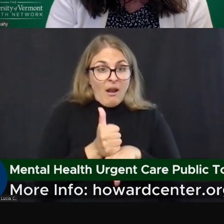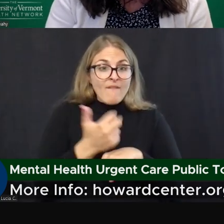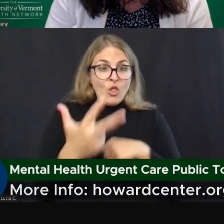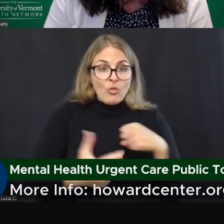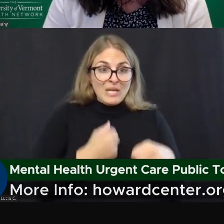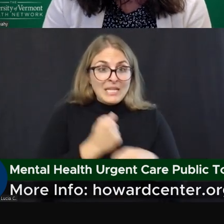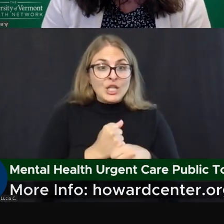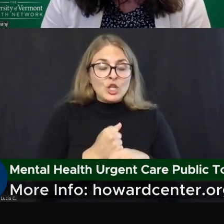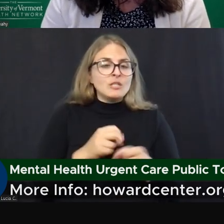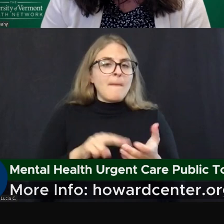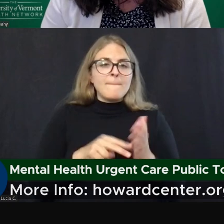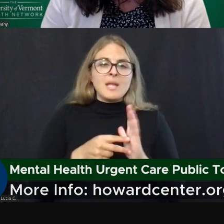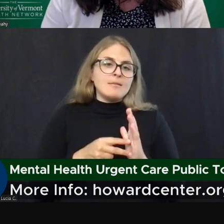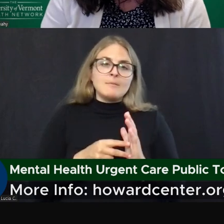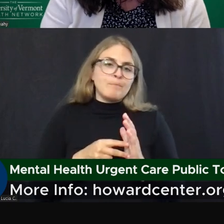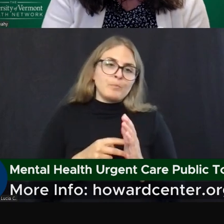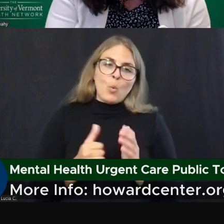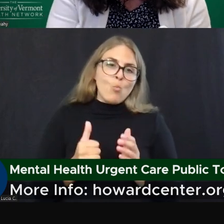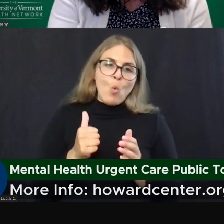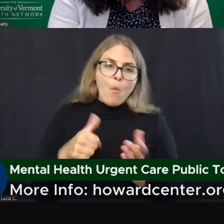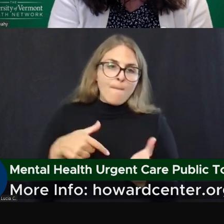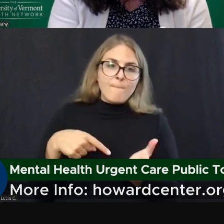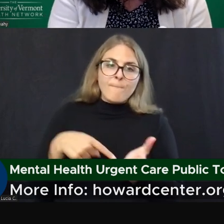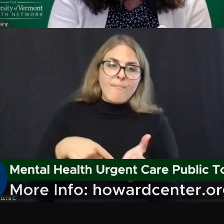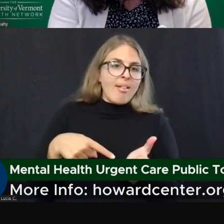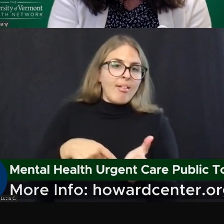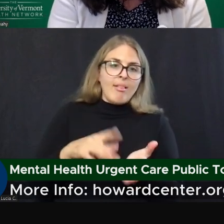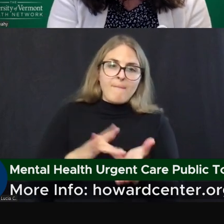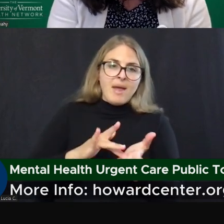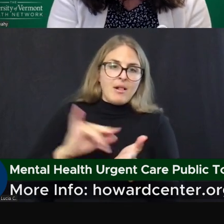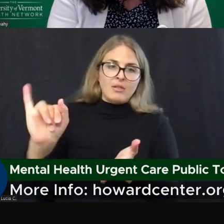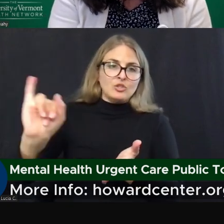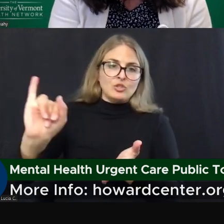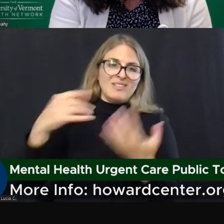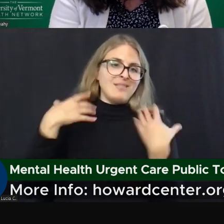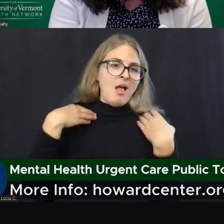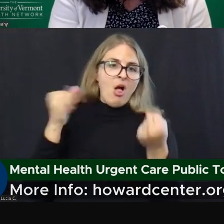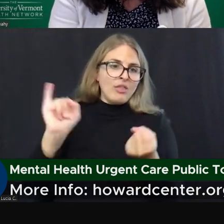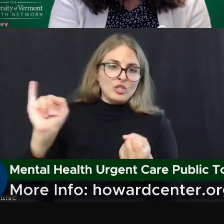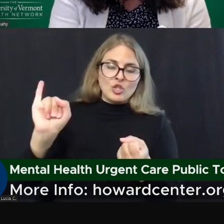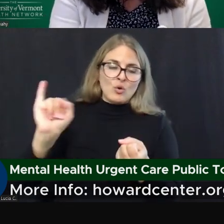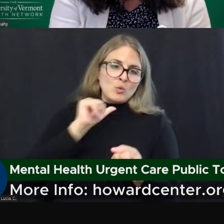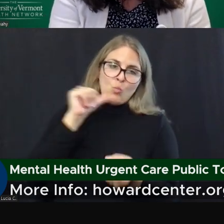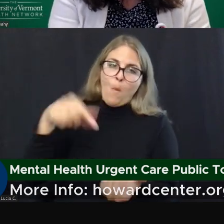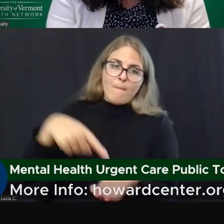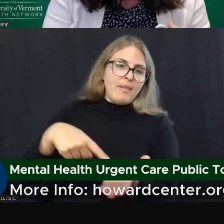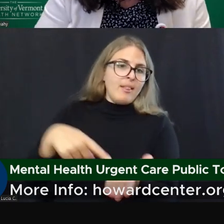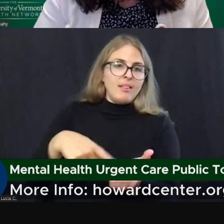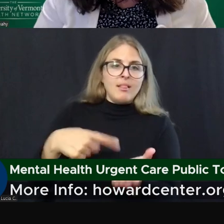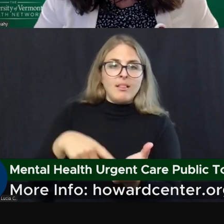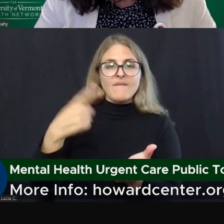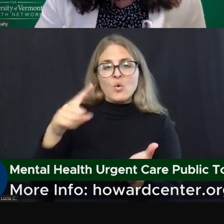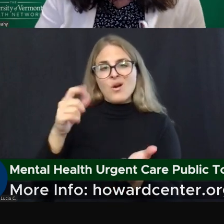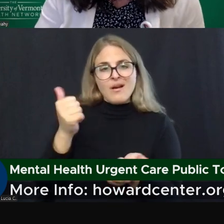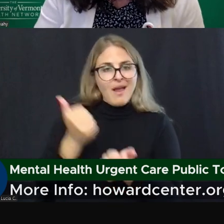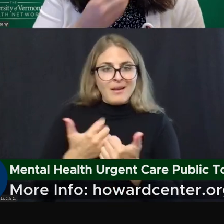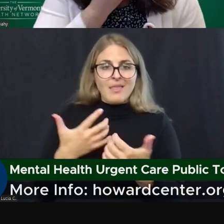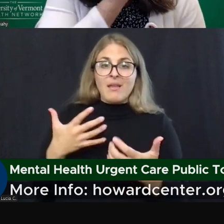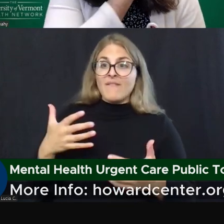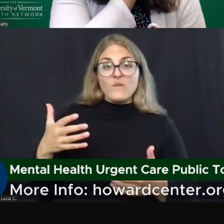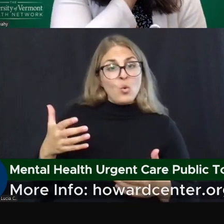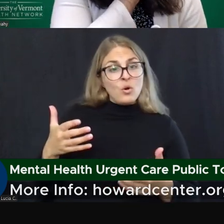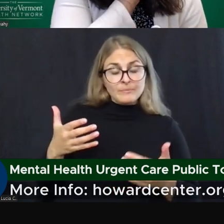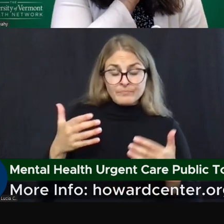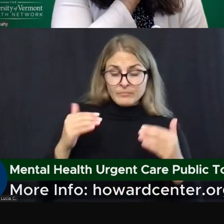we do not have to bill medical insurance or health insurance for any of the guests for peer support or